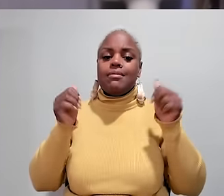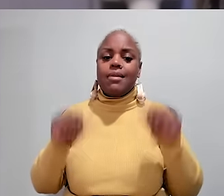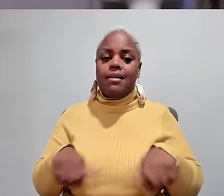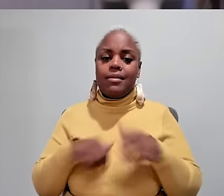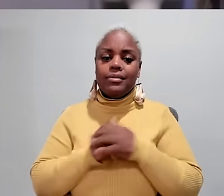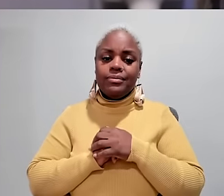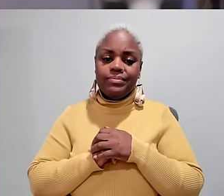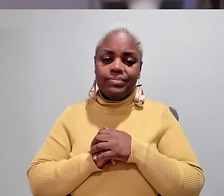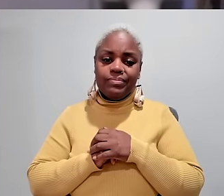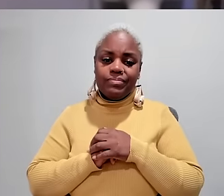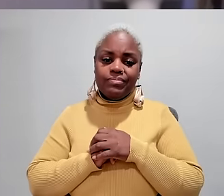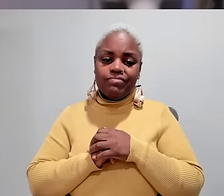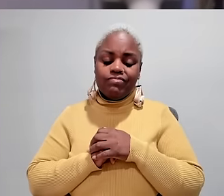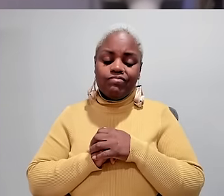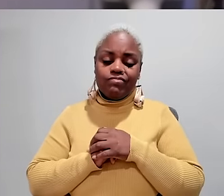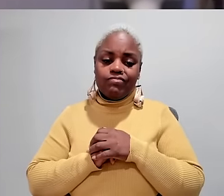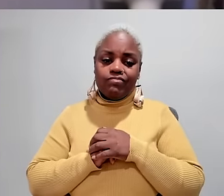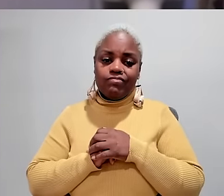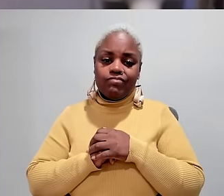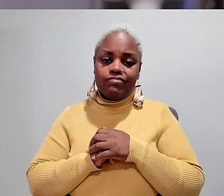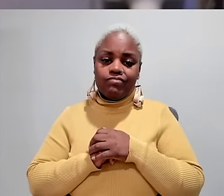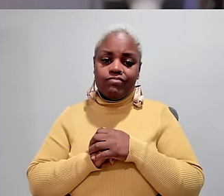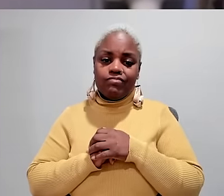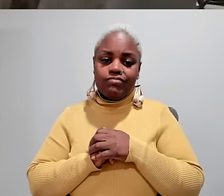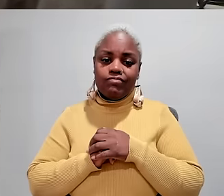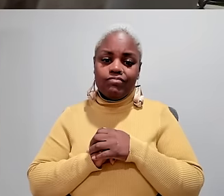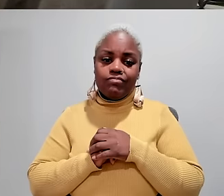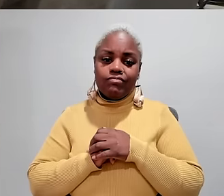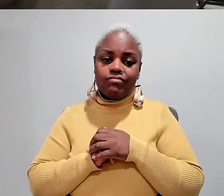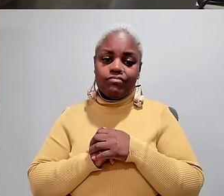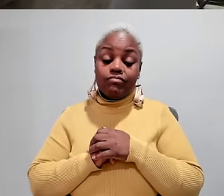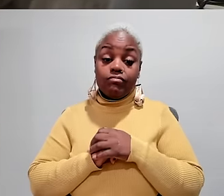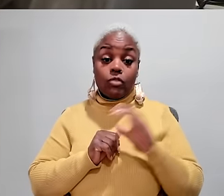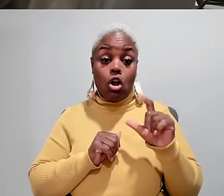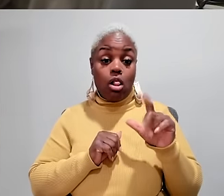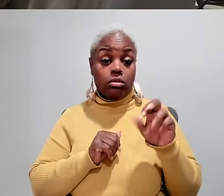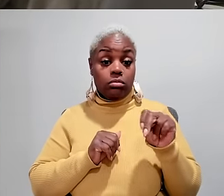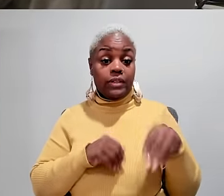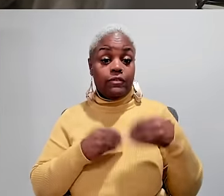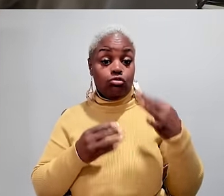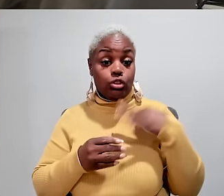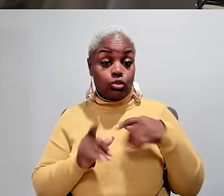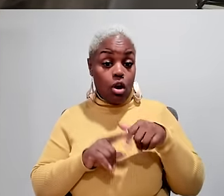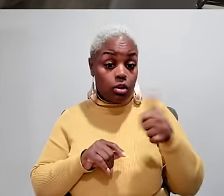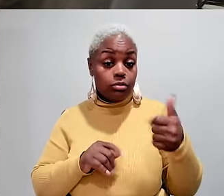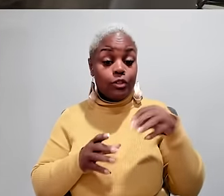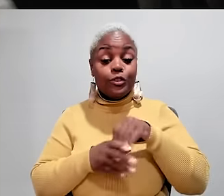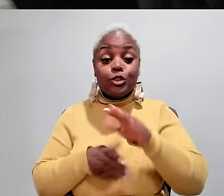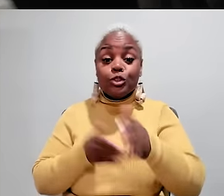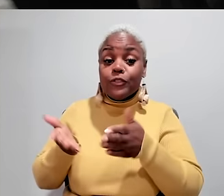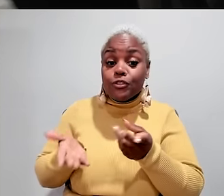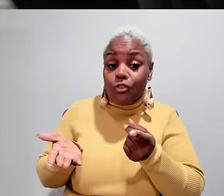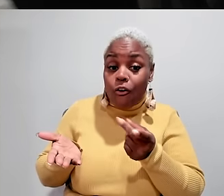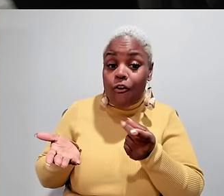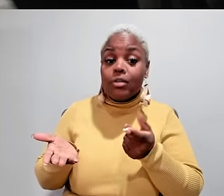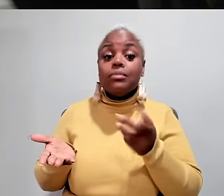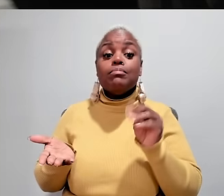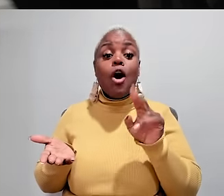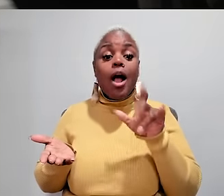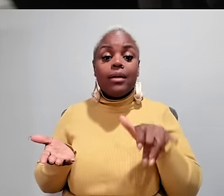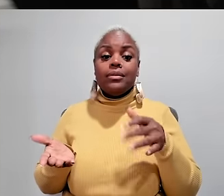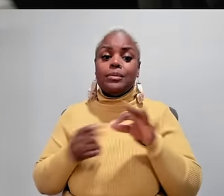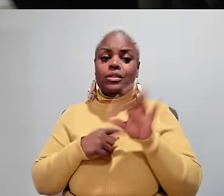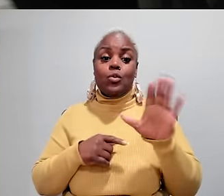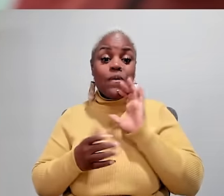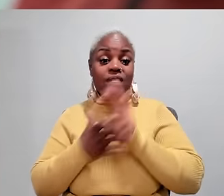side and try to enjoy life as much as I can Carlson gives credit to others including his service